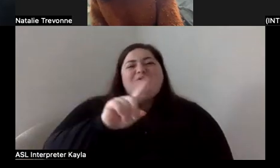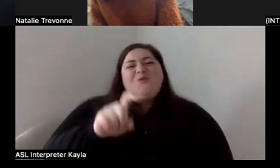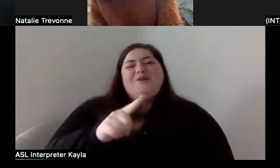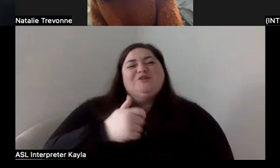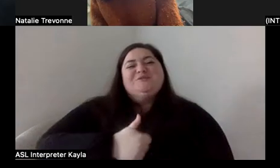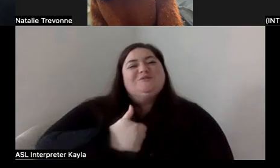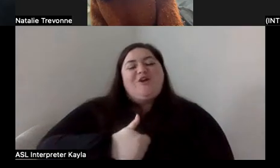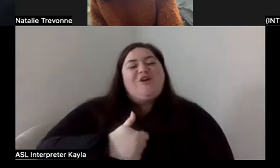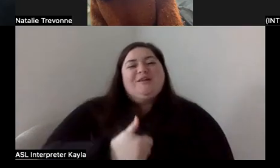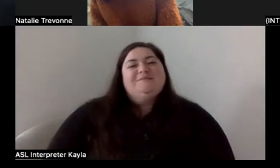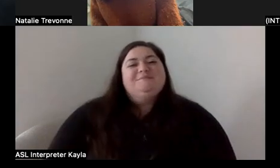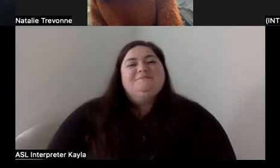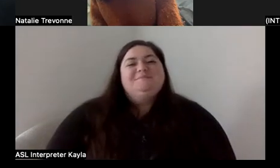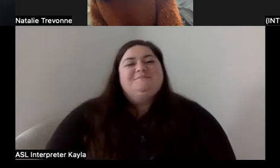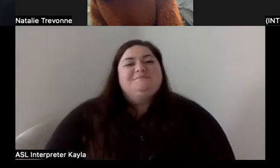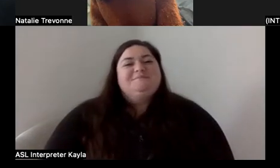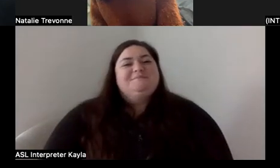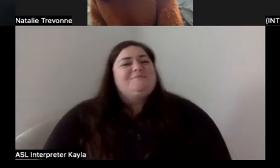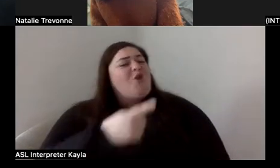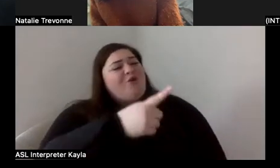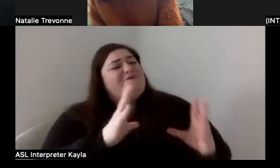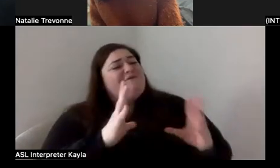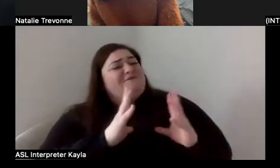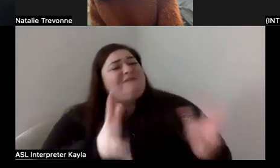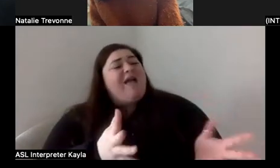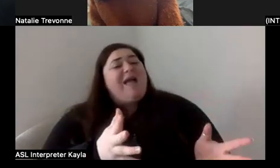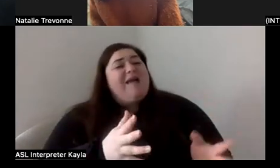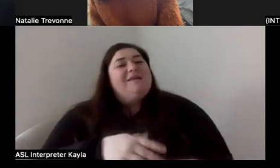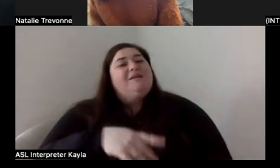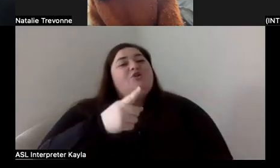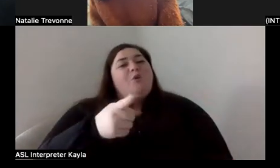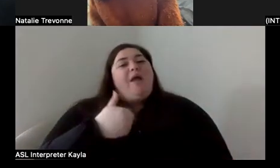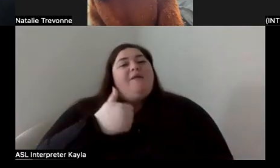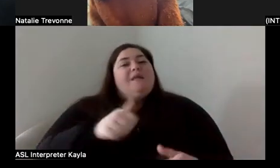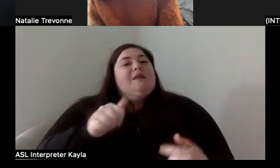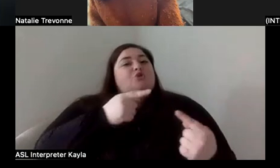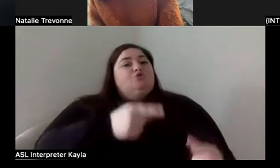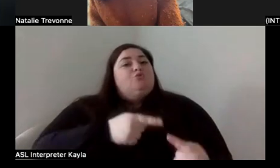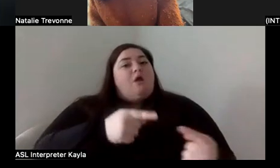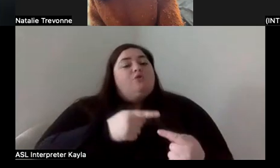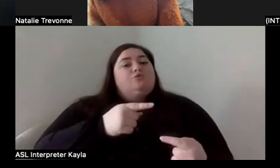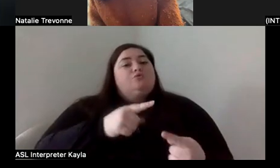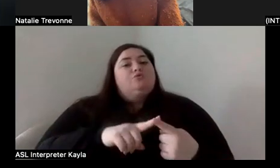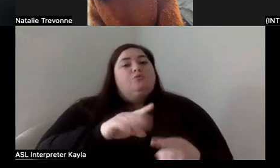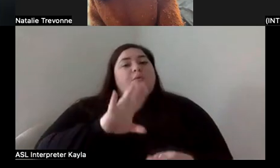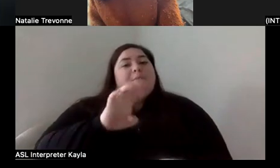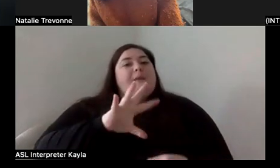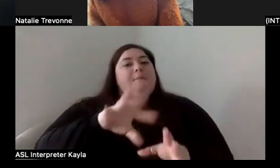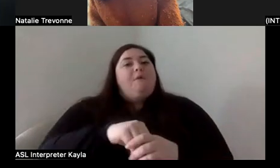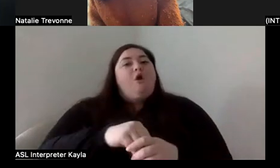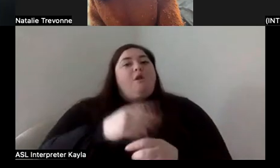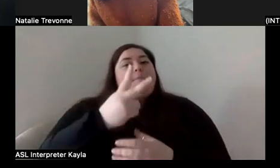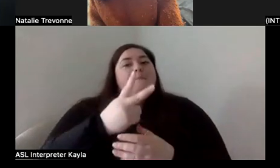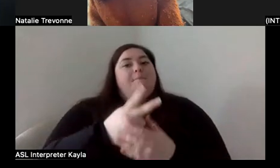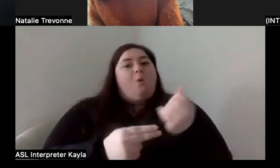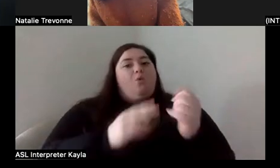sorry. You were totally fine. The second part is, do you have any struggles with being part of multiple worlds and knowing both sides?